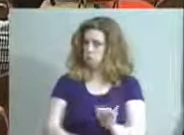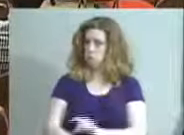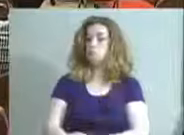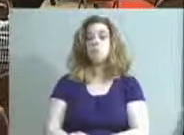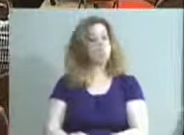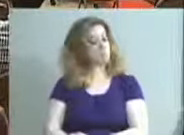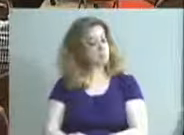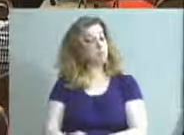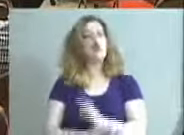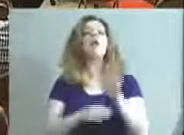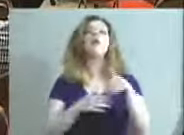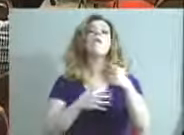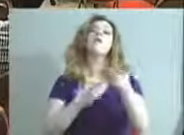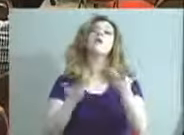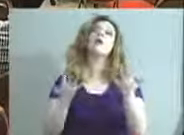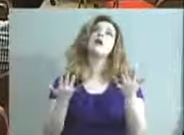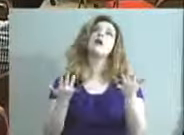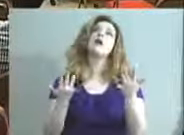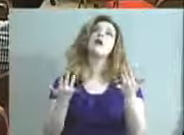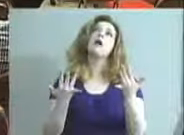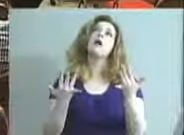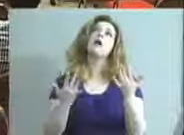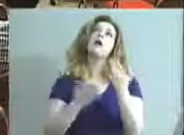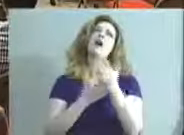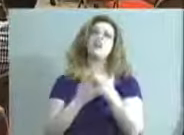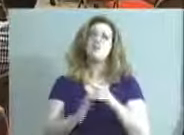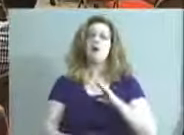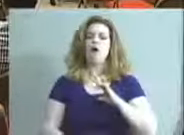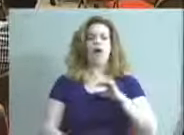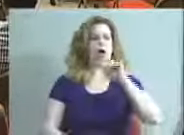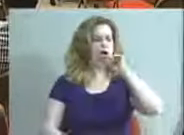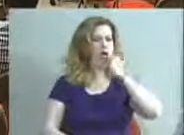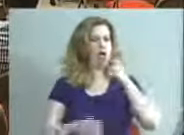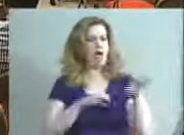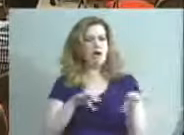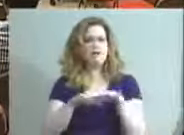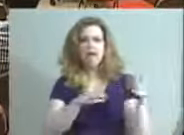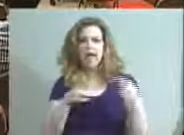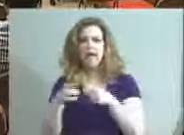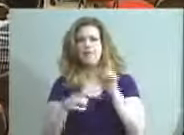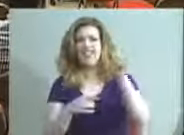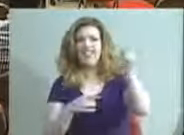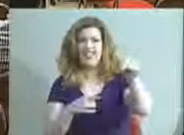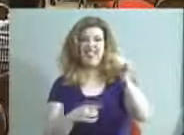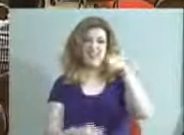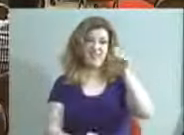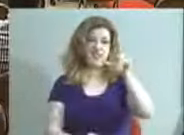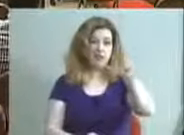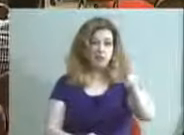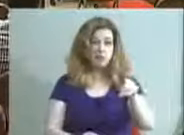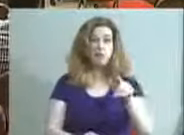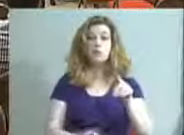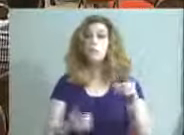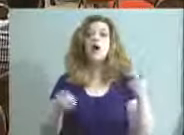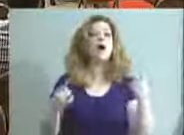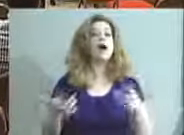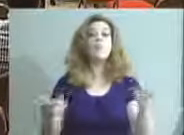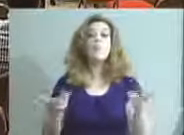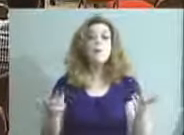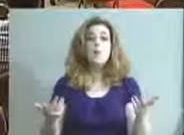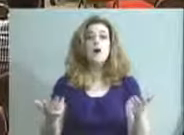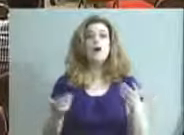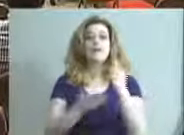So, and then there are some really cool activities going on later in April where some of the